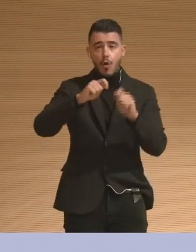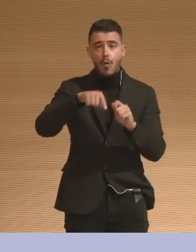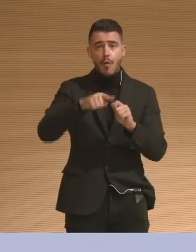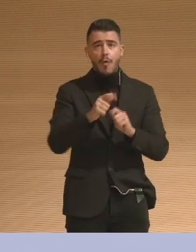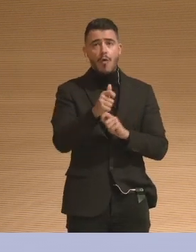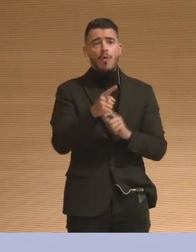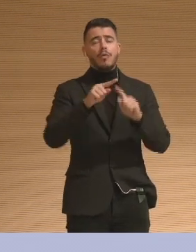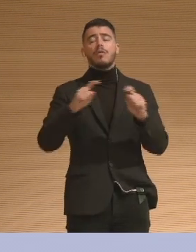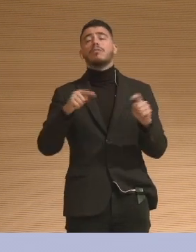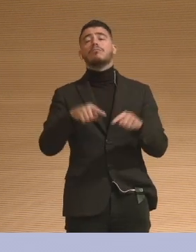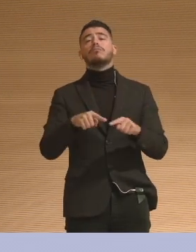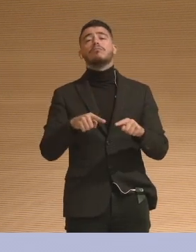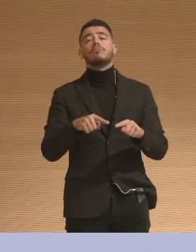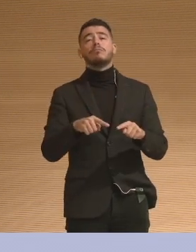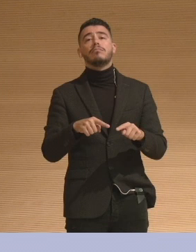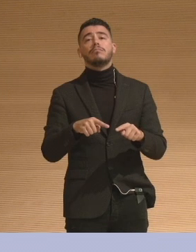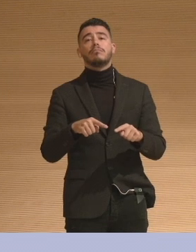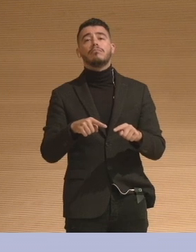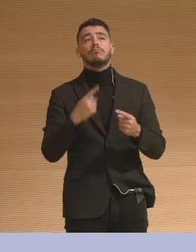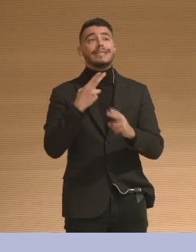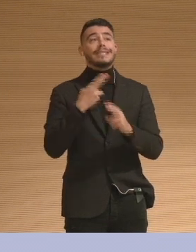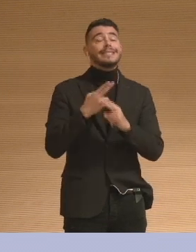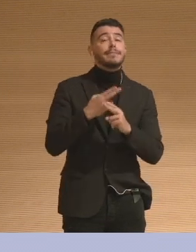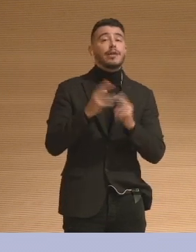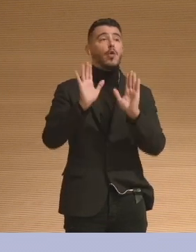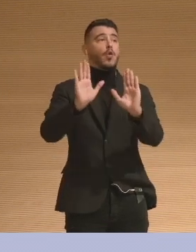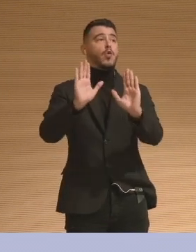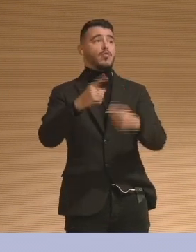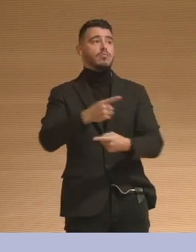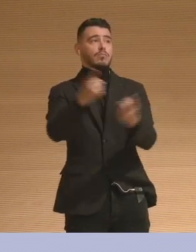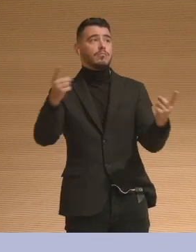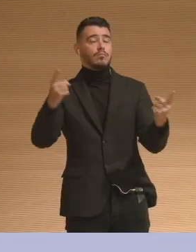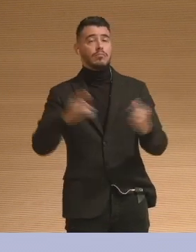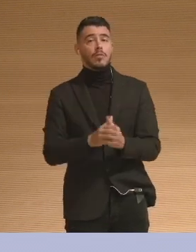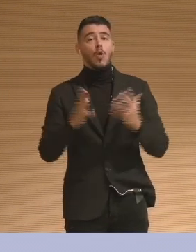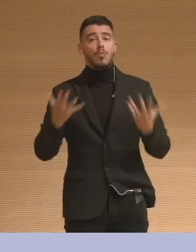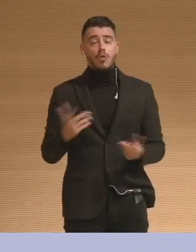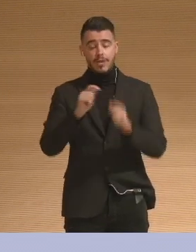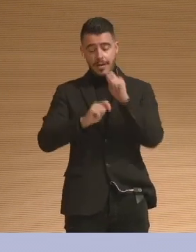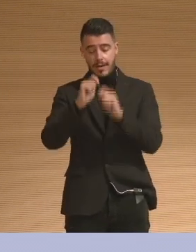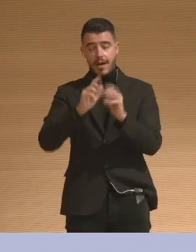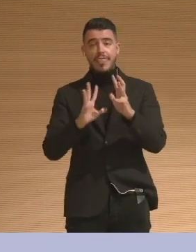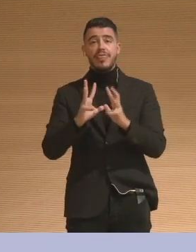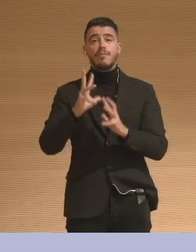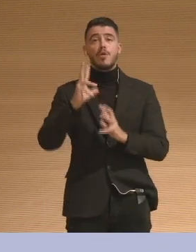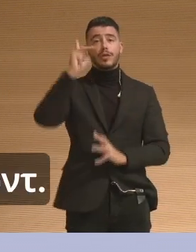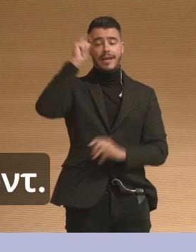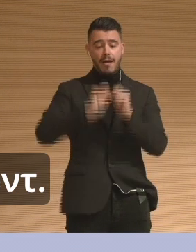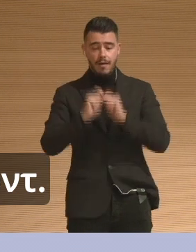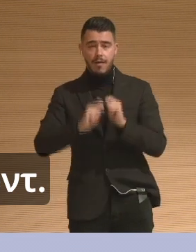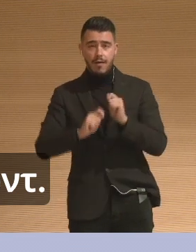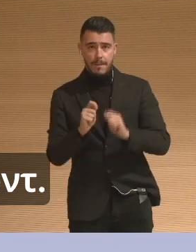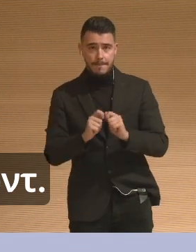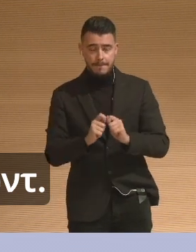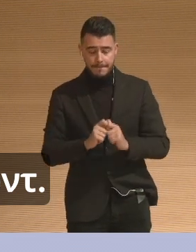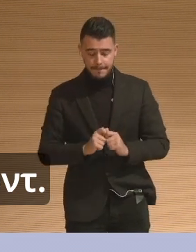like it emulates the life process. And yes, that's a wooden leg that has been hand carved on